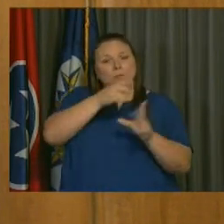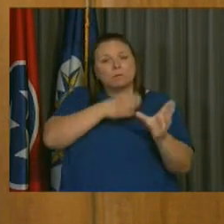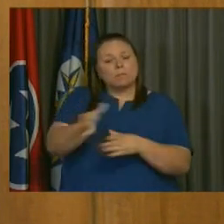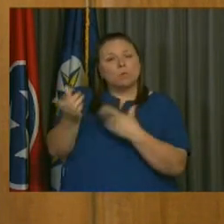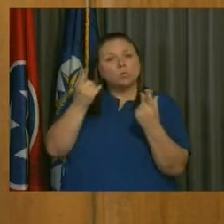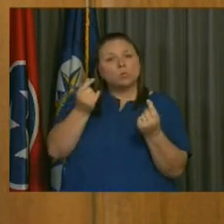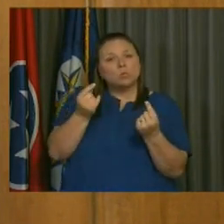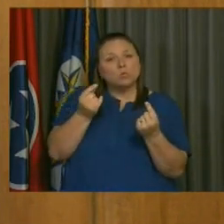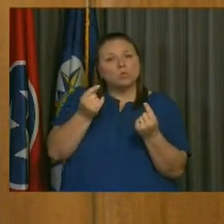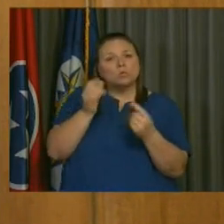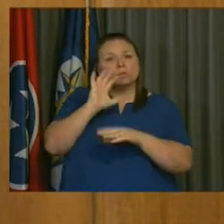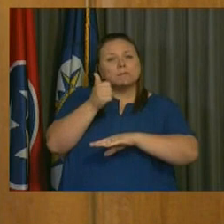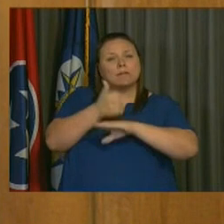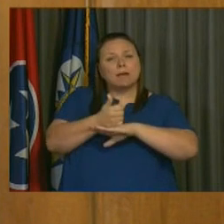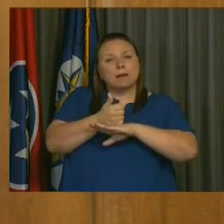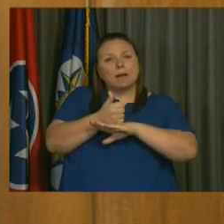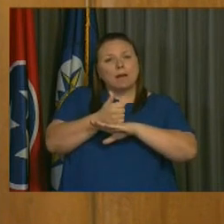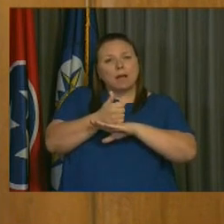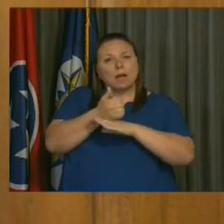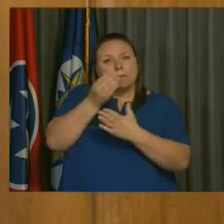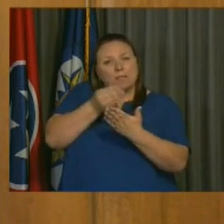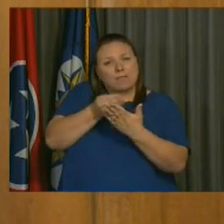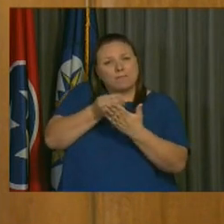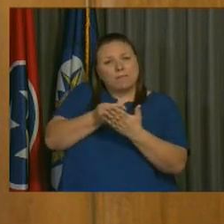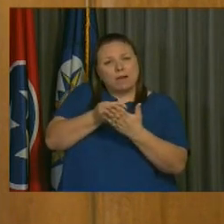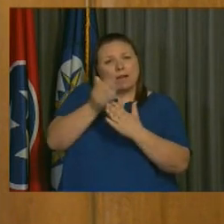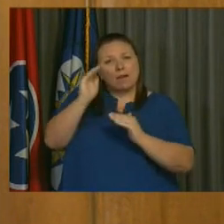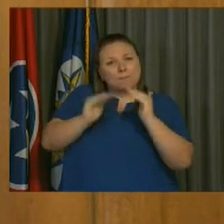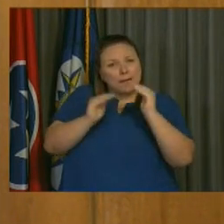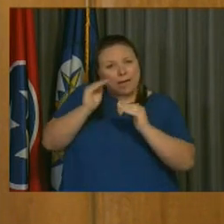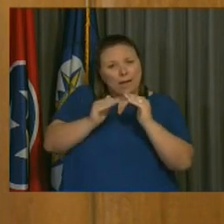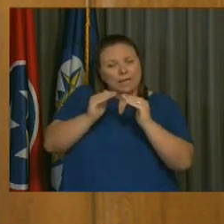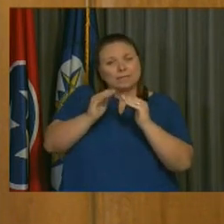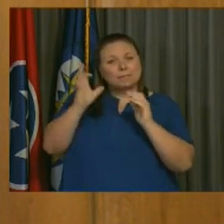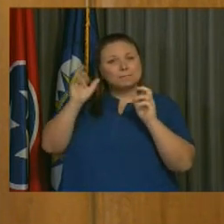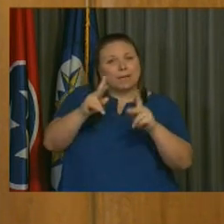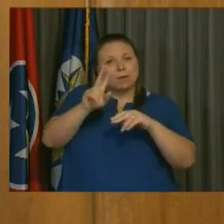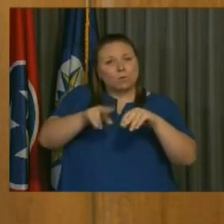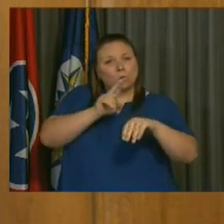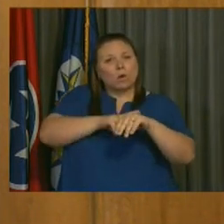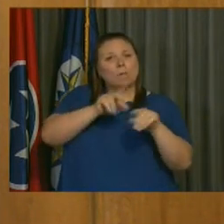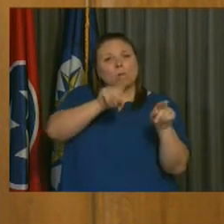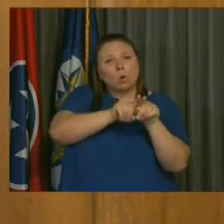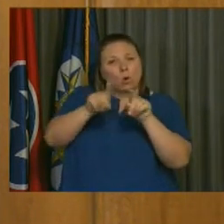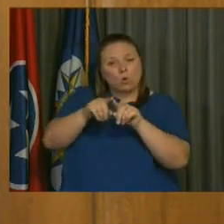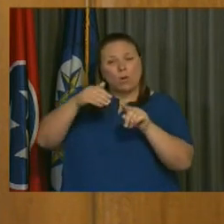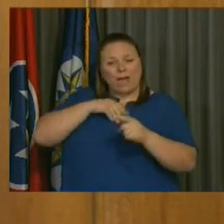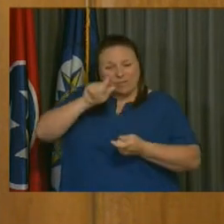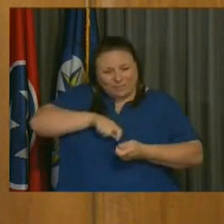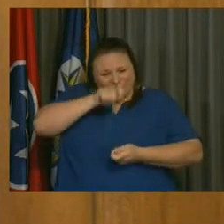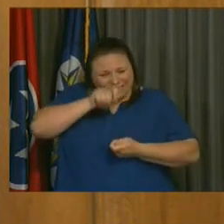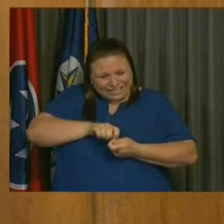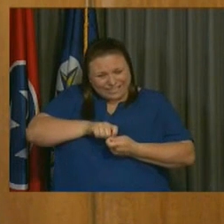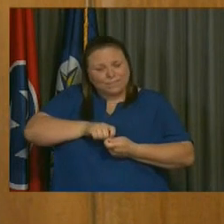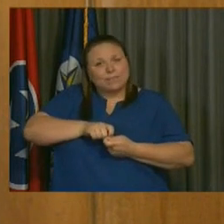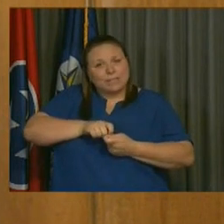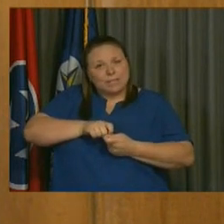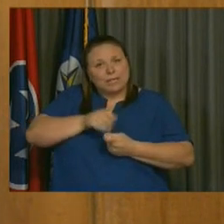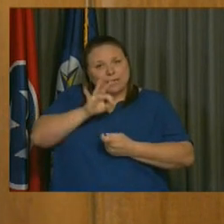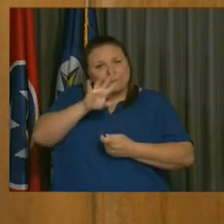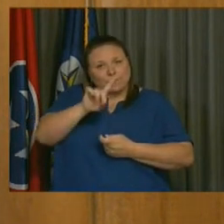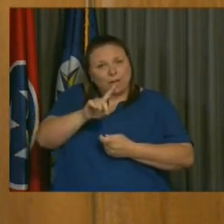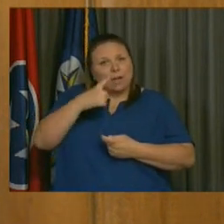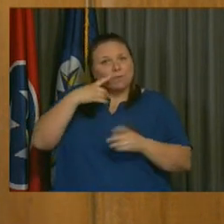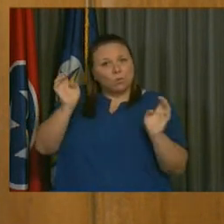establish those fund balances as well as an additional dedicated fund to rainy